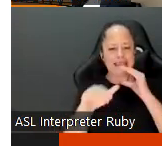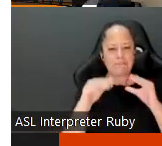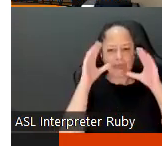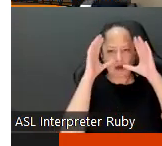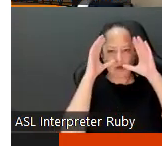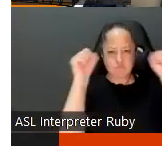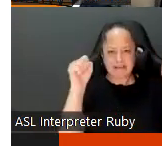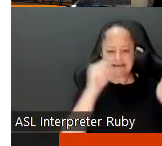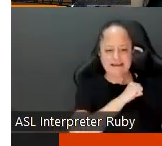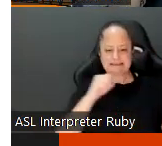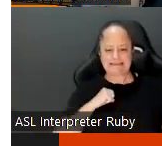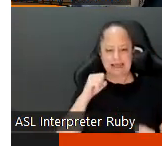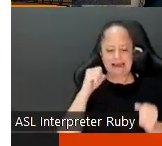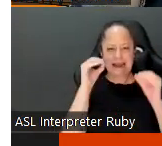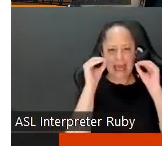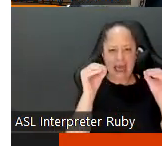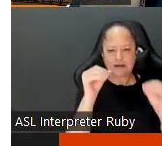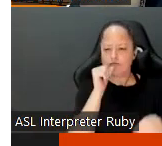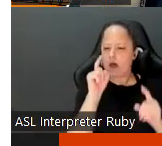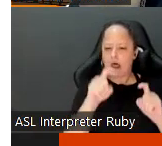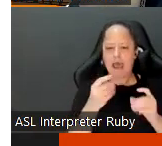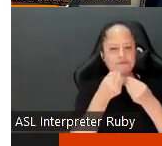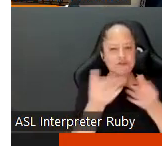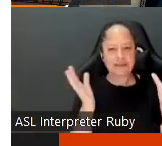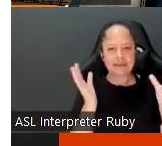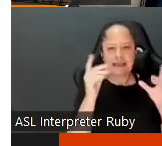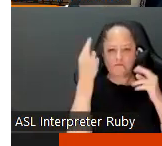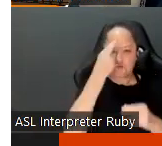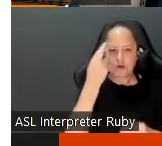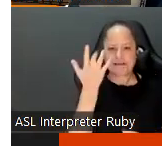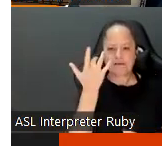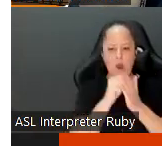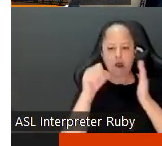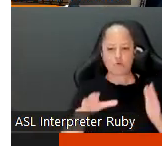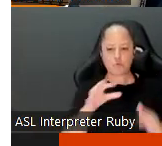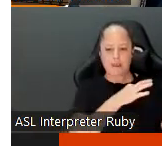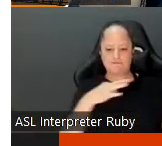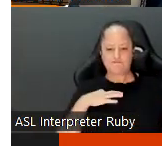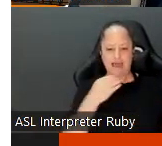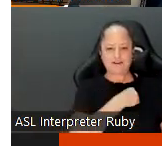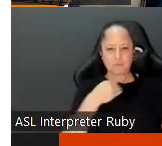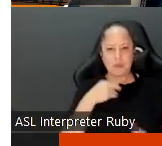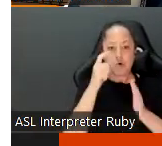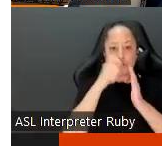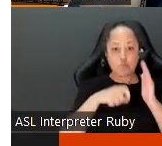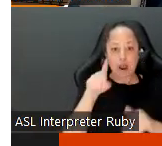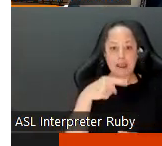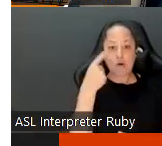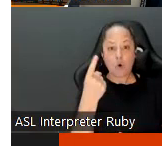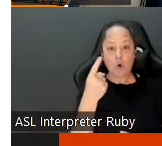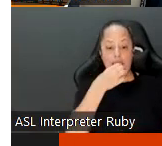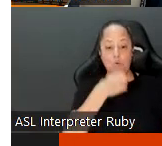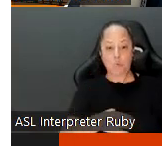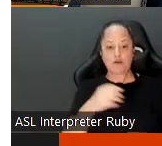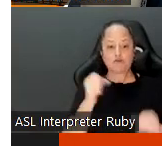and you actually do not need to give a reason for why you're removing the faculty member all you need to write is i wish to